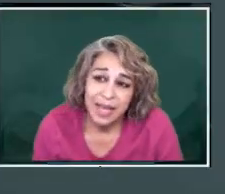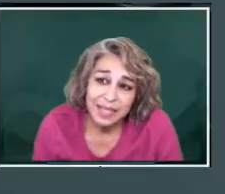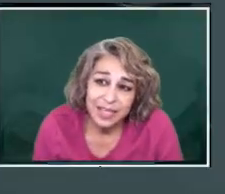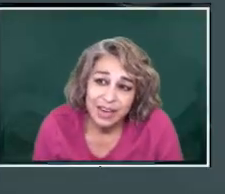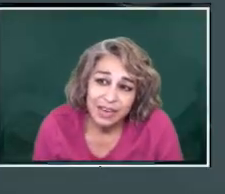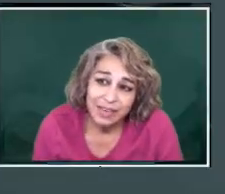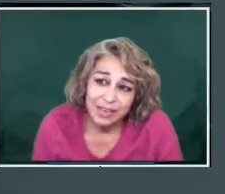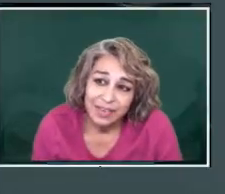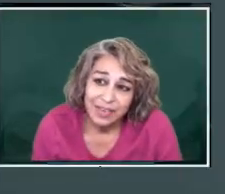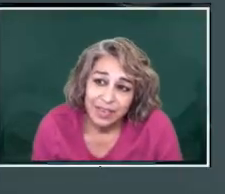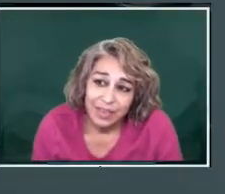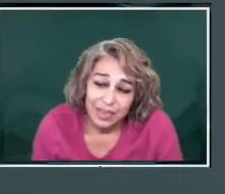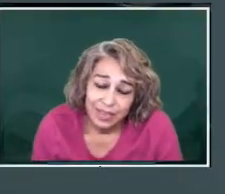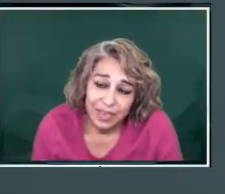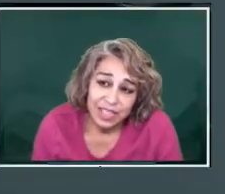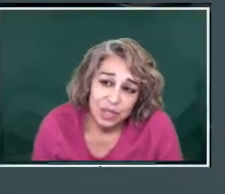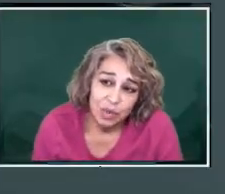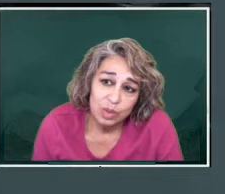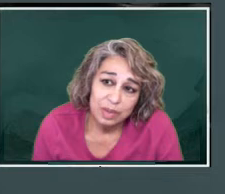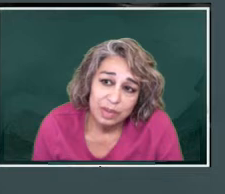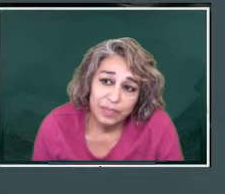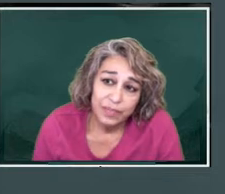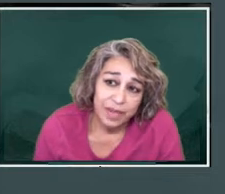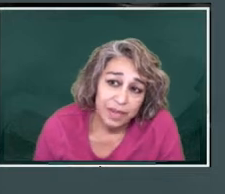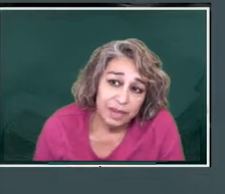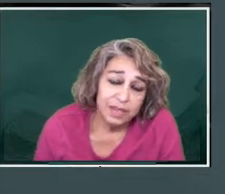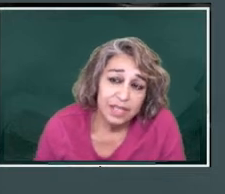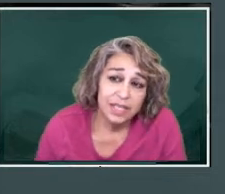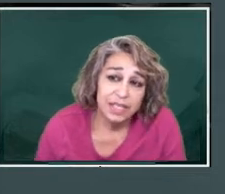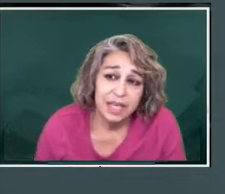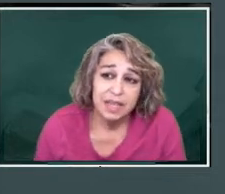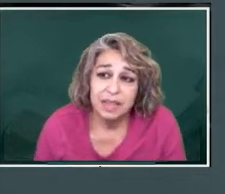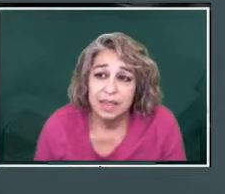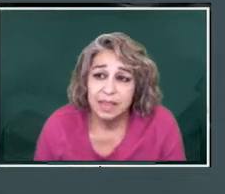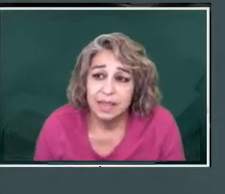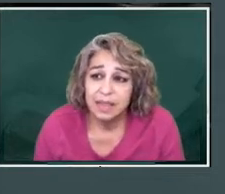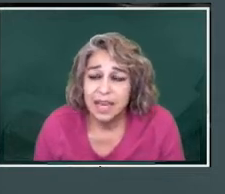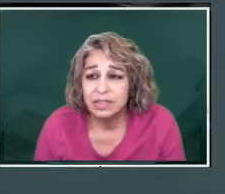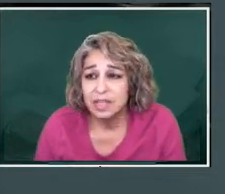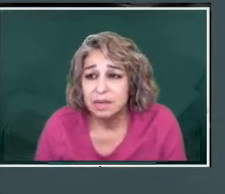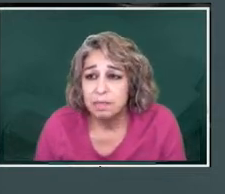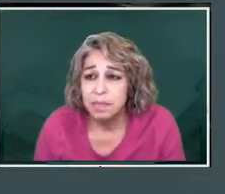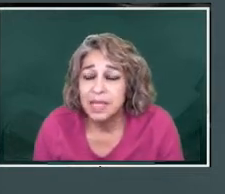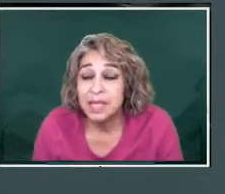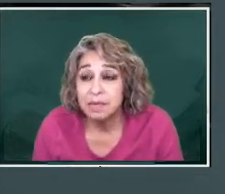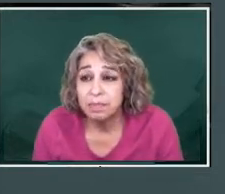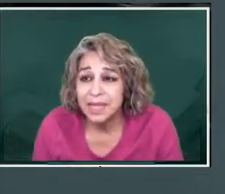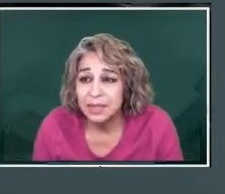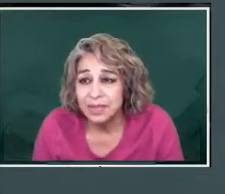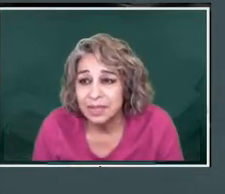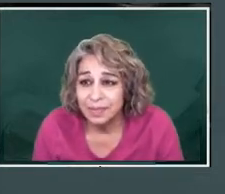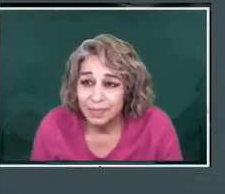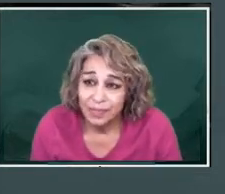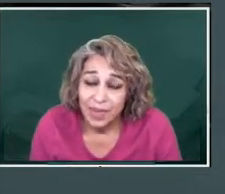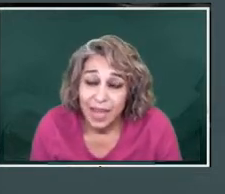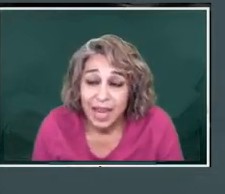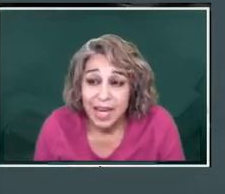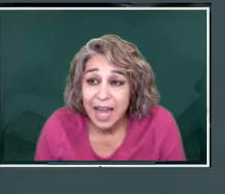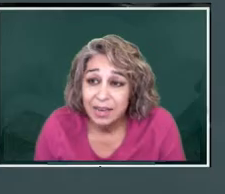Now last year, they stole 60,000 million pesos.